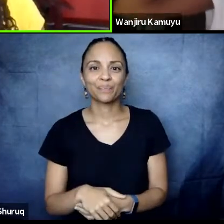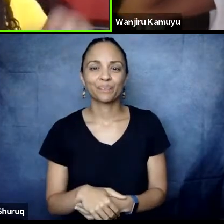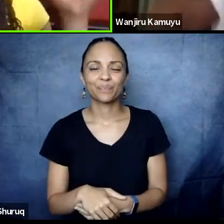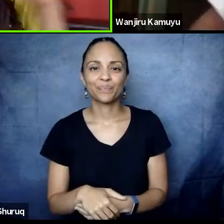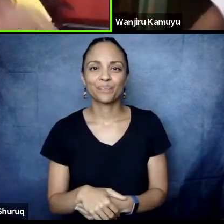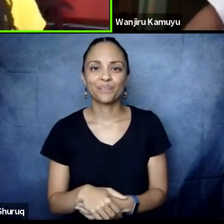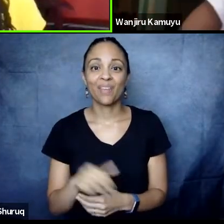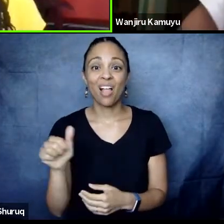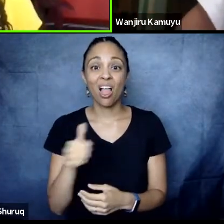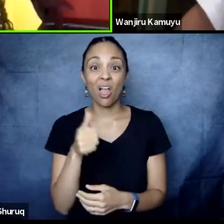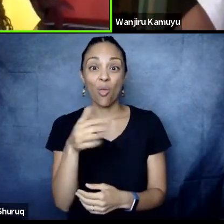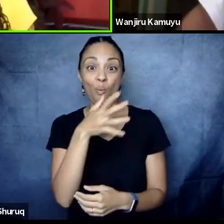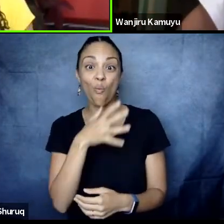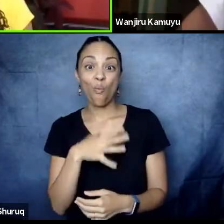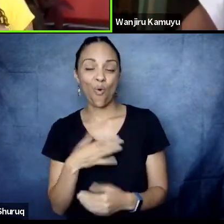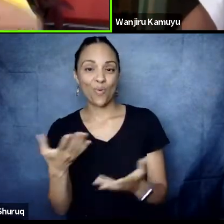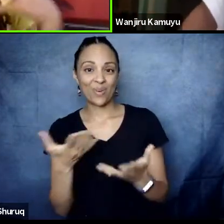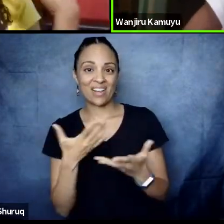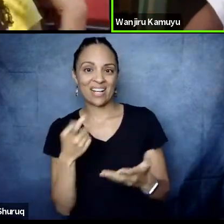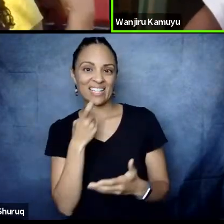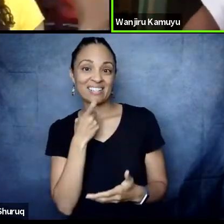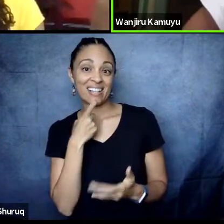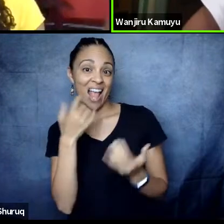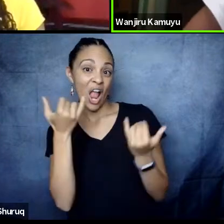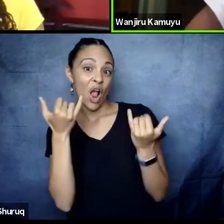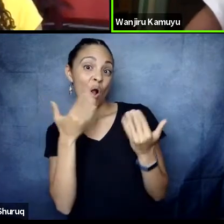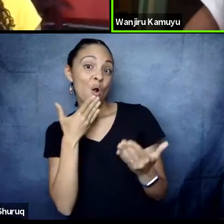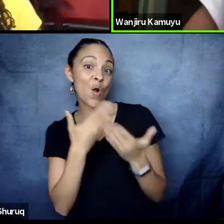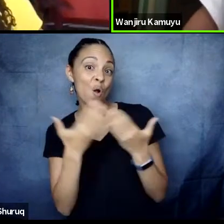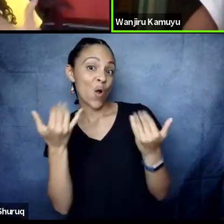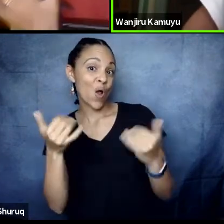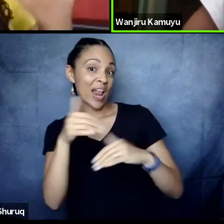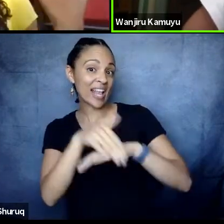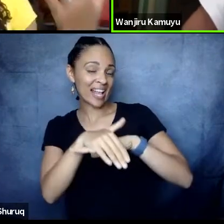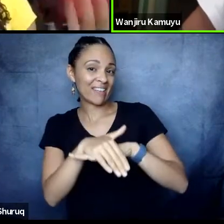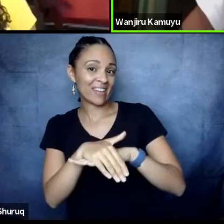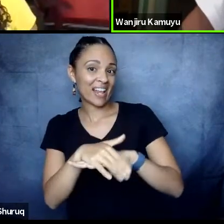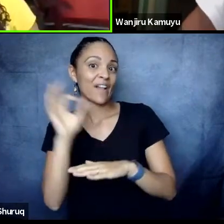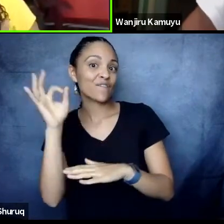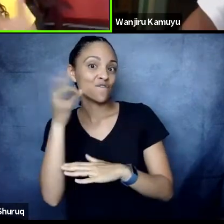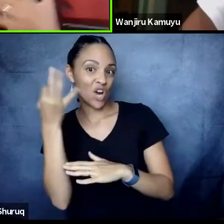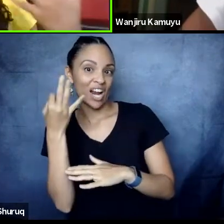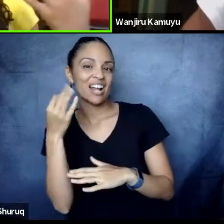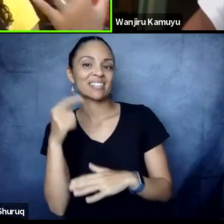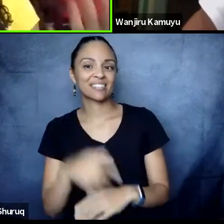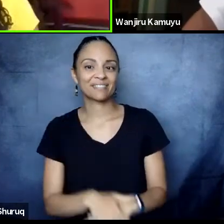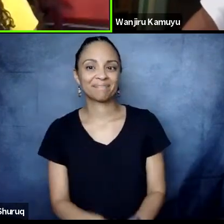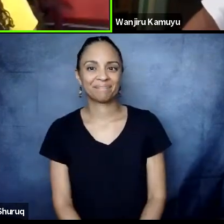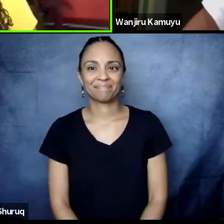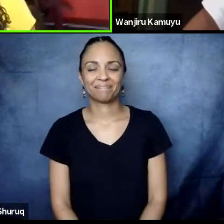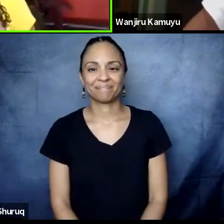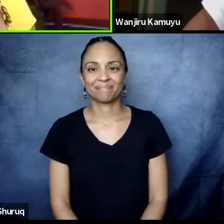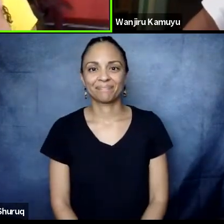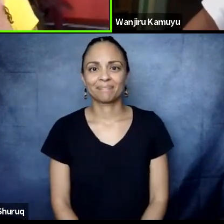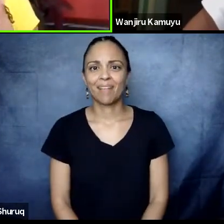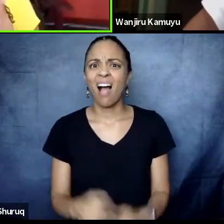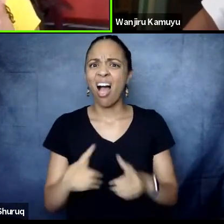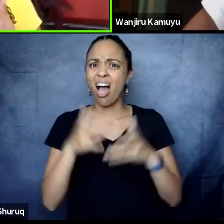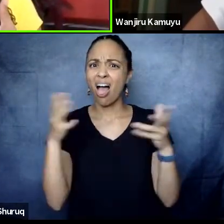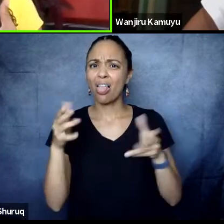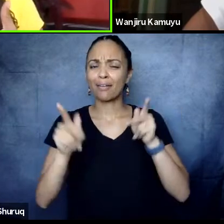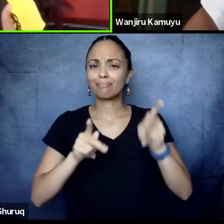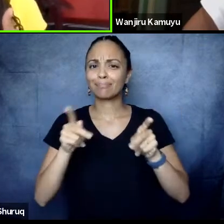is here and she says, bonsoir. Bonsoir. David Binder is here. Jay Bui is here. Tamika is here.